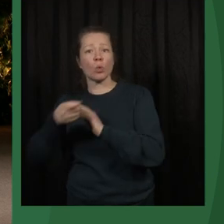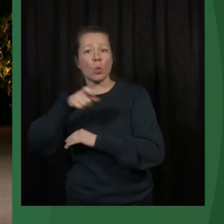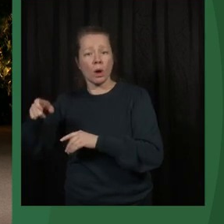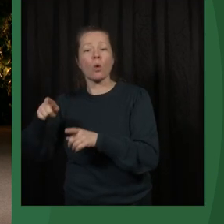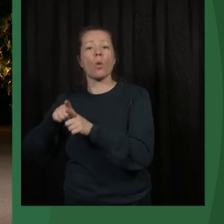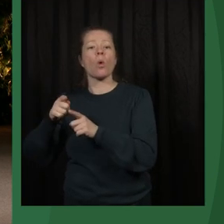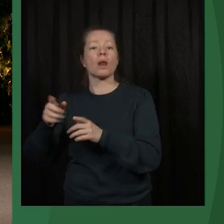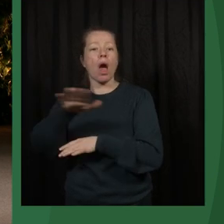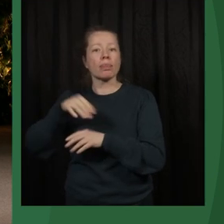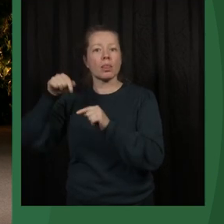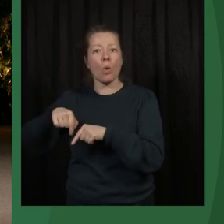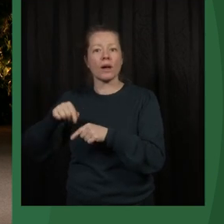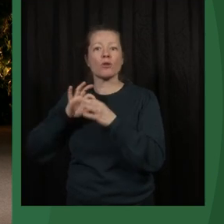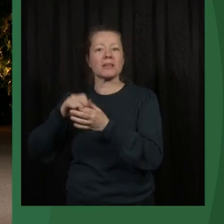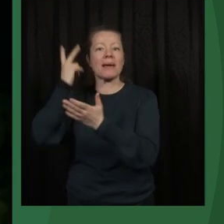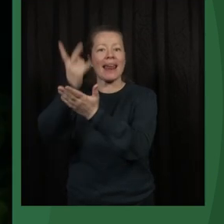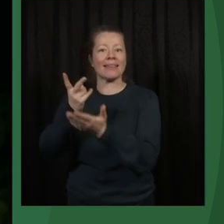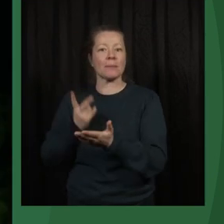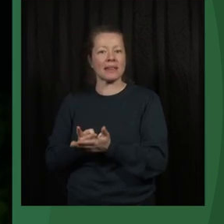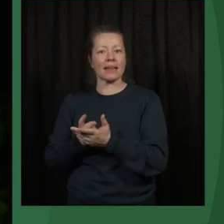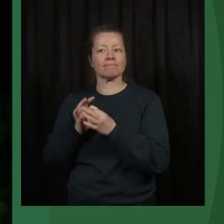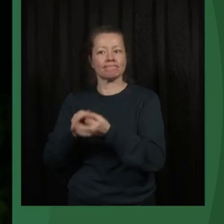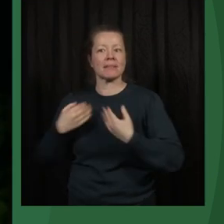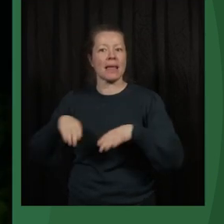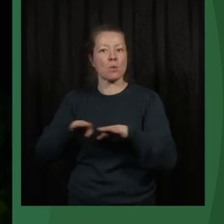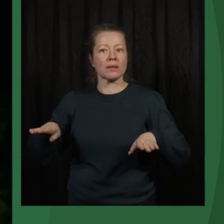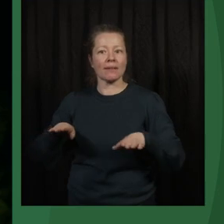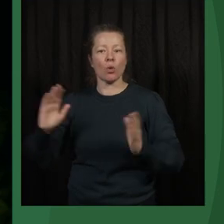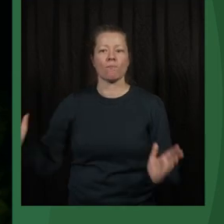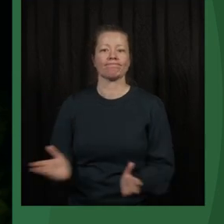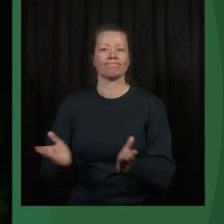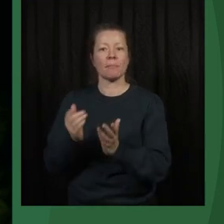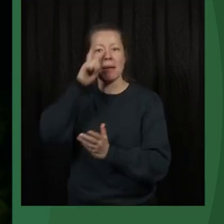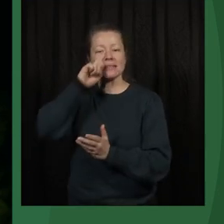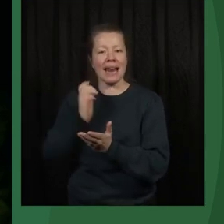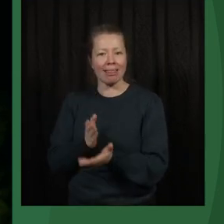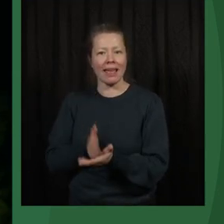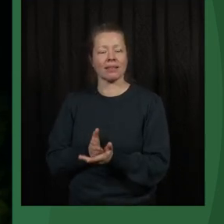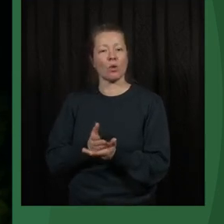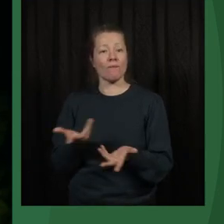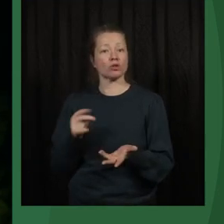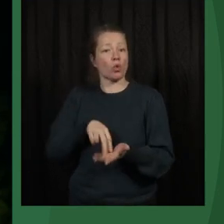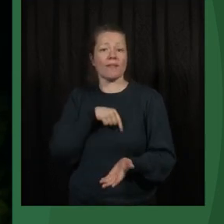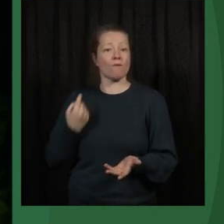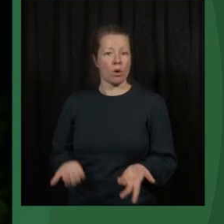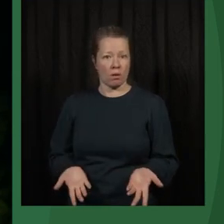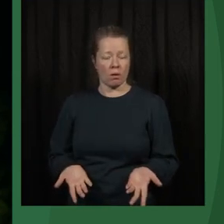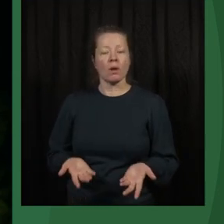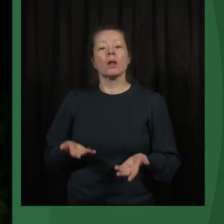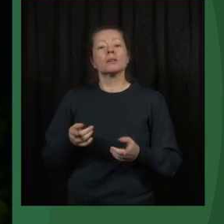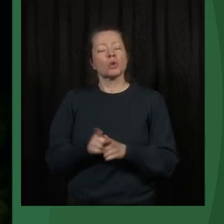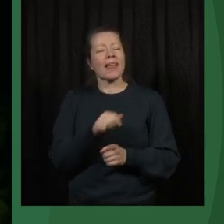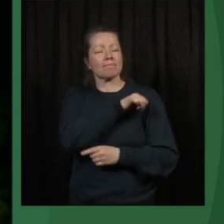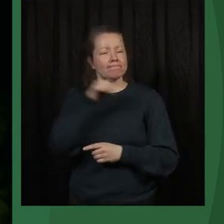about legitimacy for democracy to promote human rights and what we are standing for. So it's